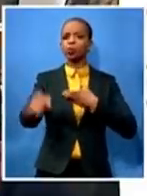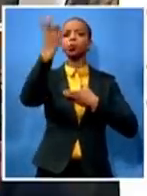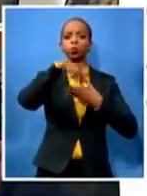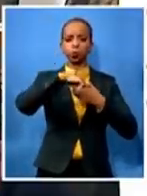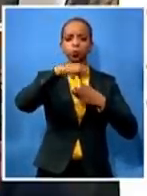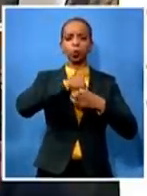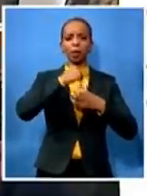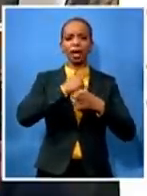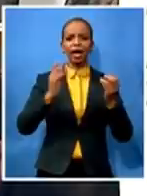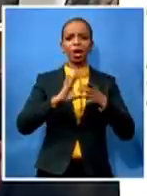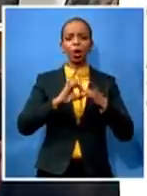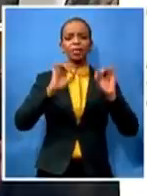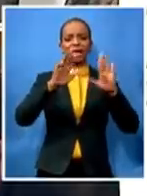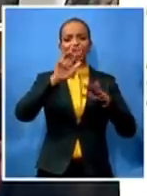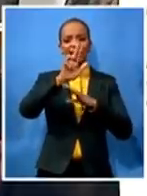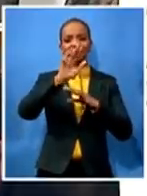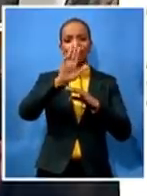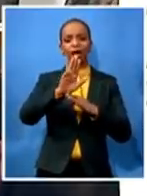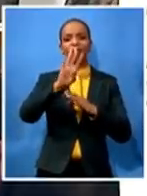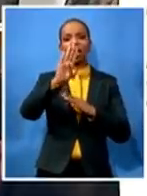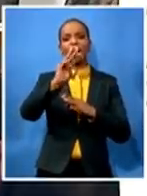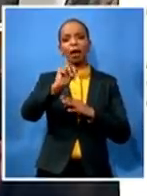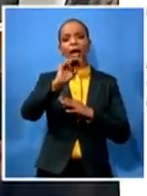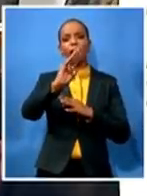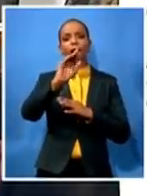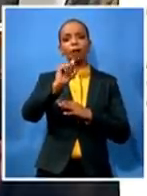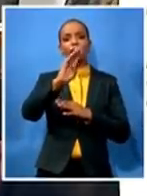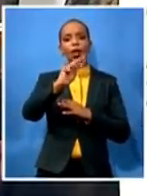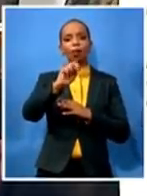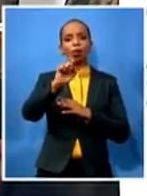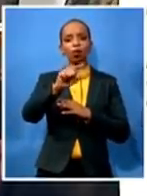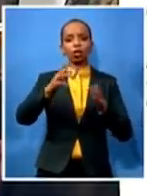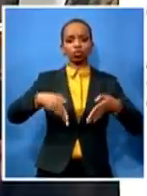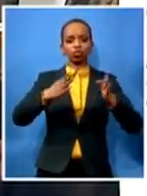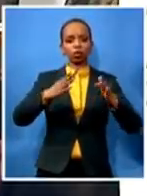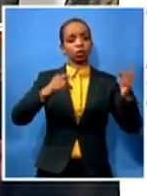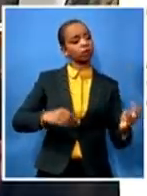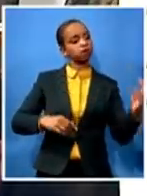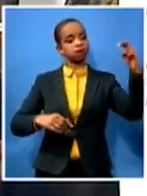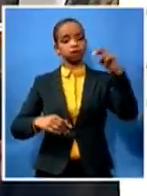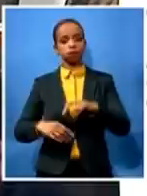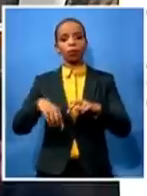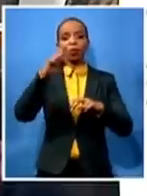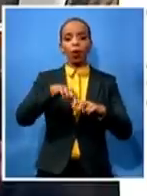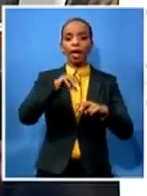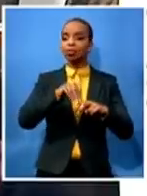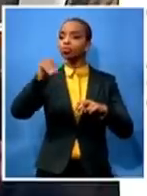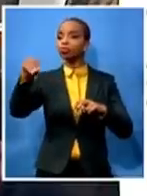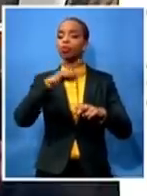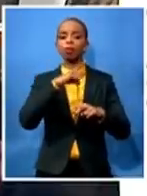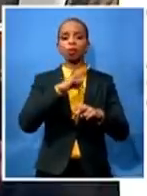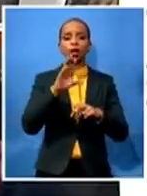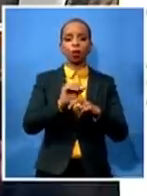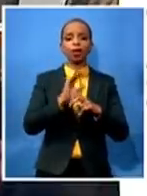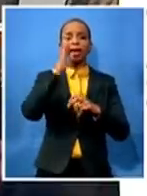of the security advice of the nc we had to move away from that area because there was illegal electricity connection and our house sometime got